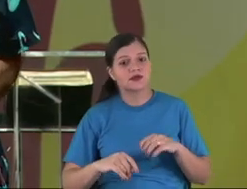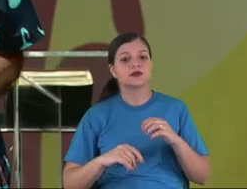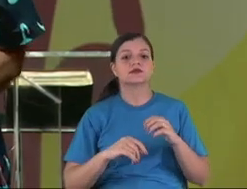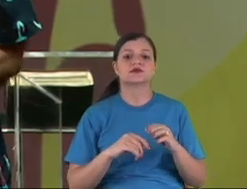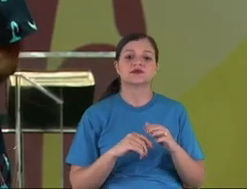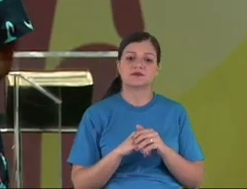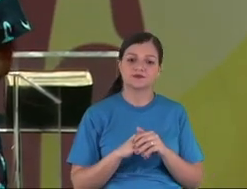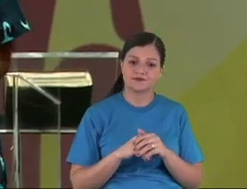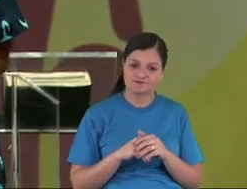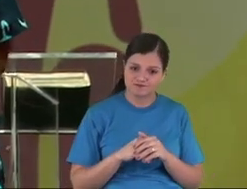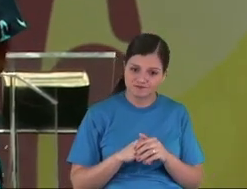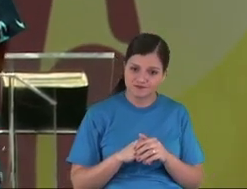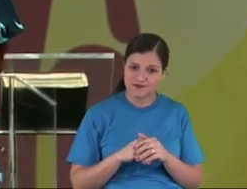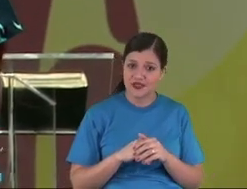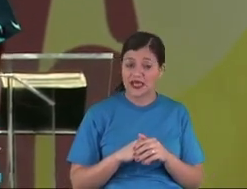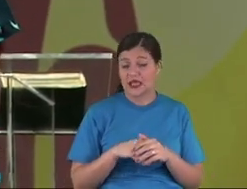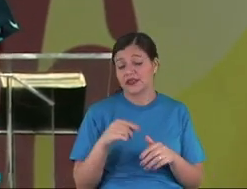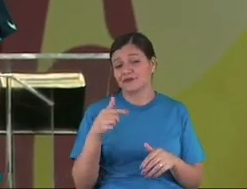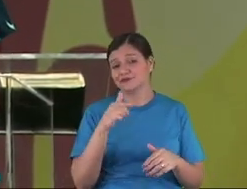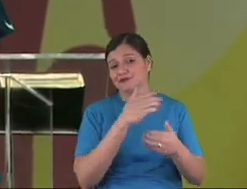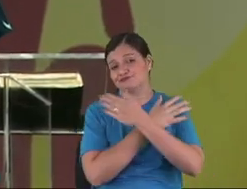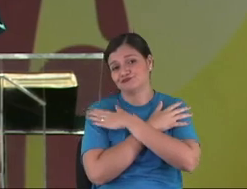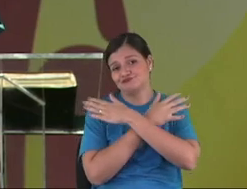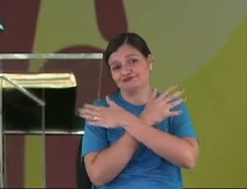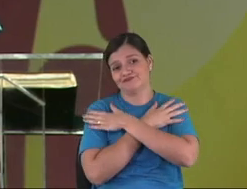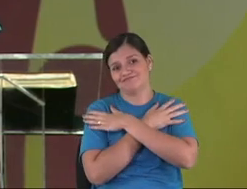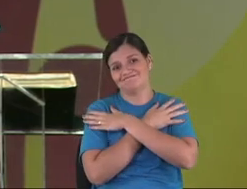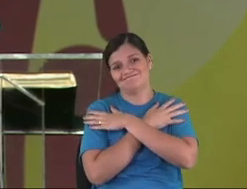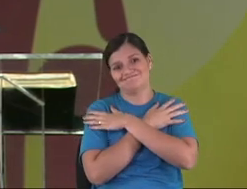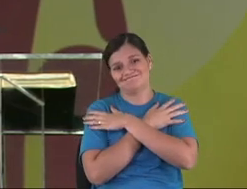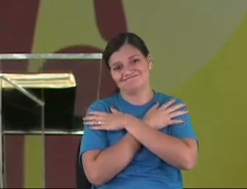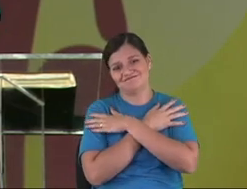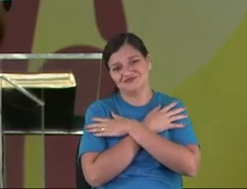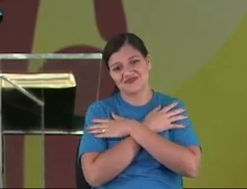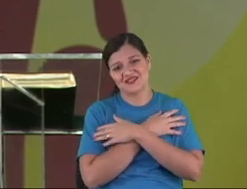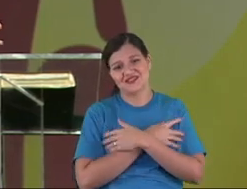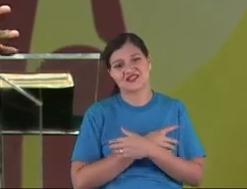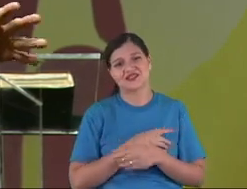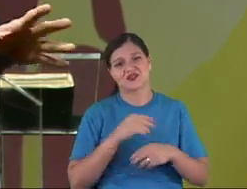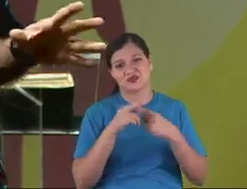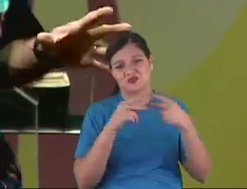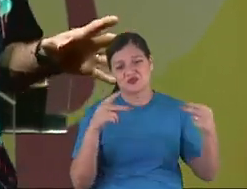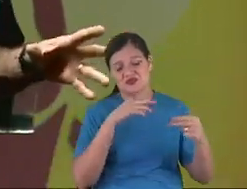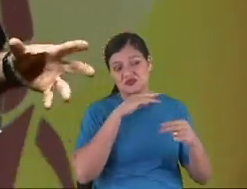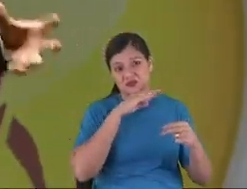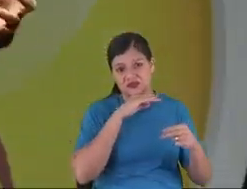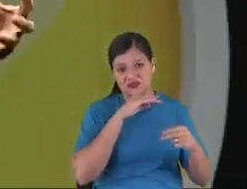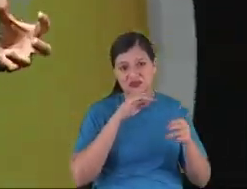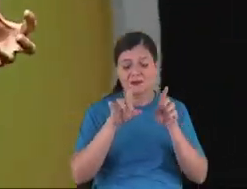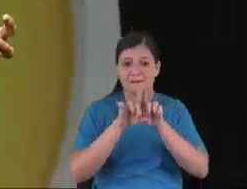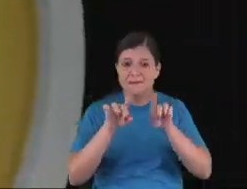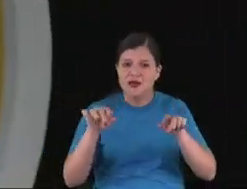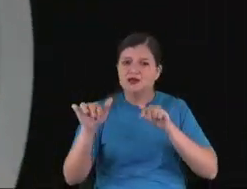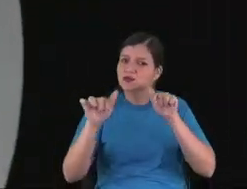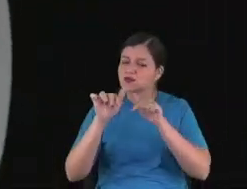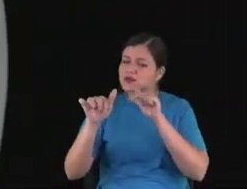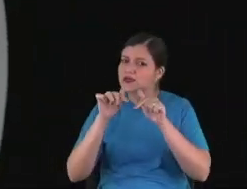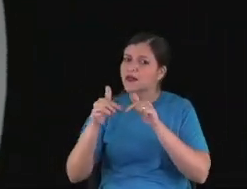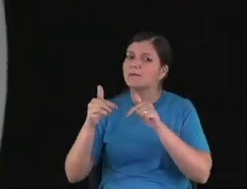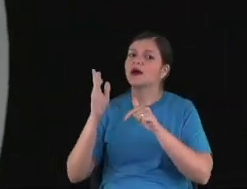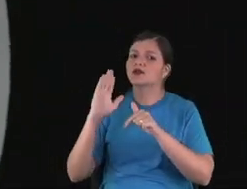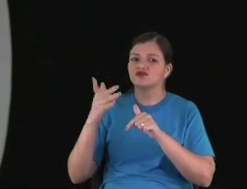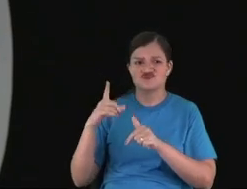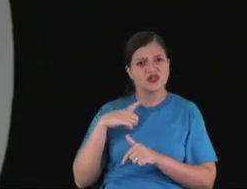the obstacles, the employment, the accidents of job. But the